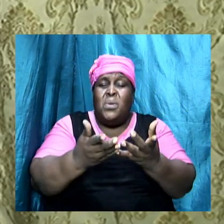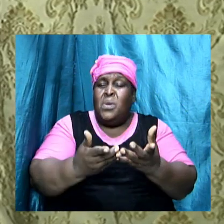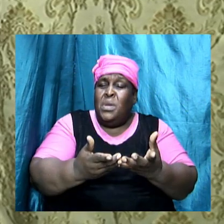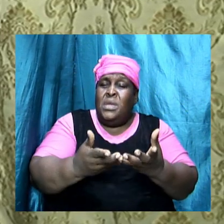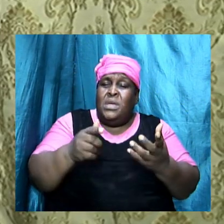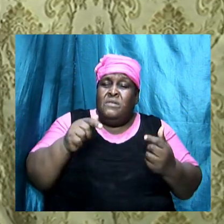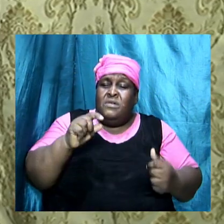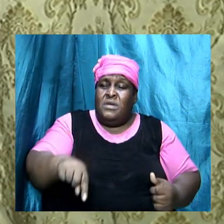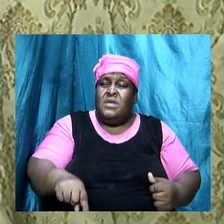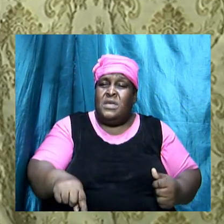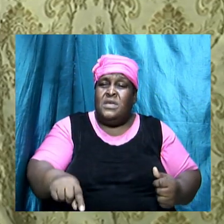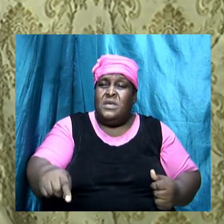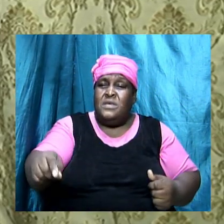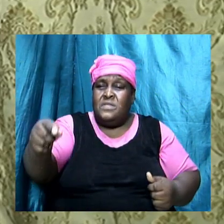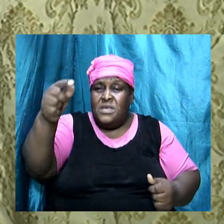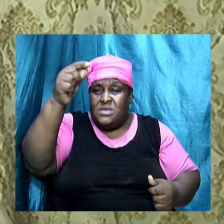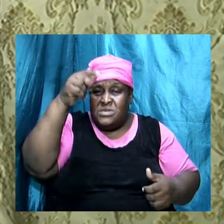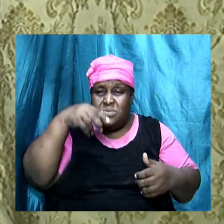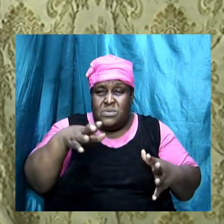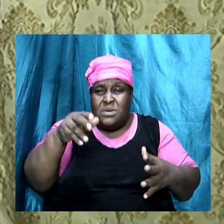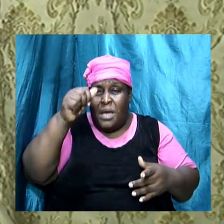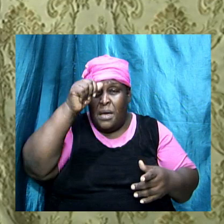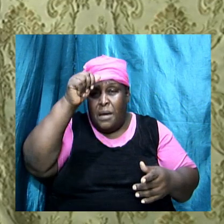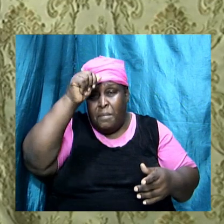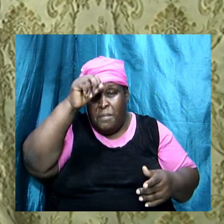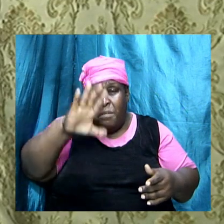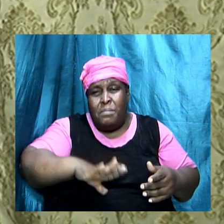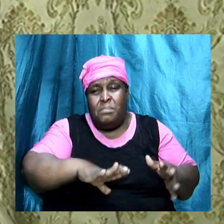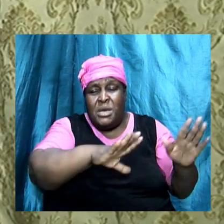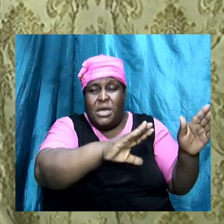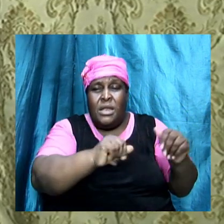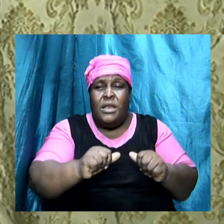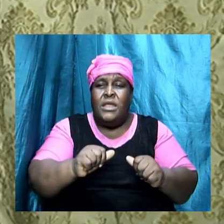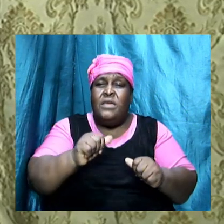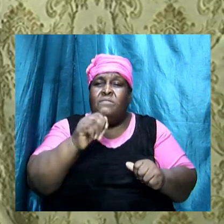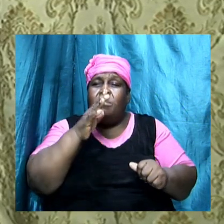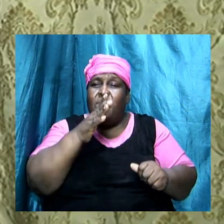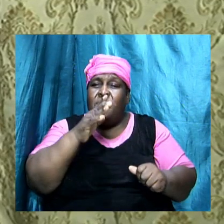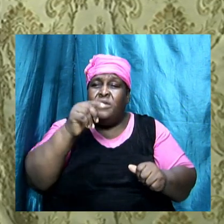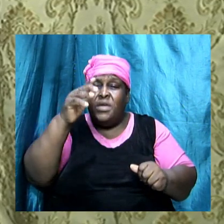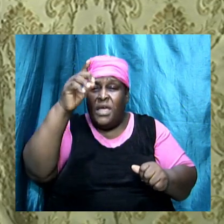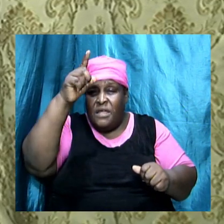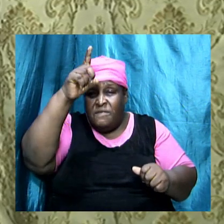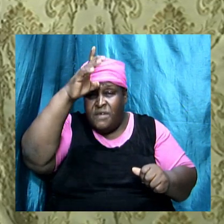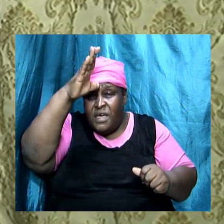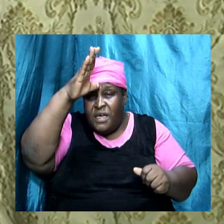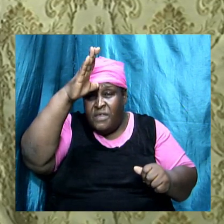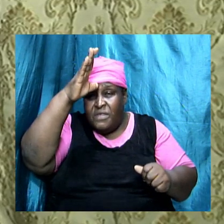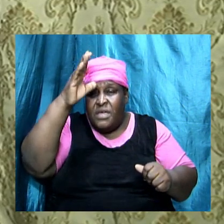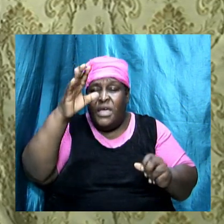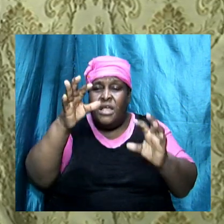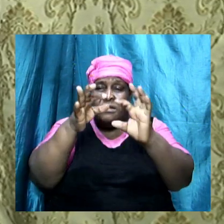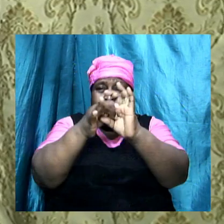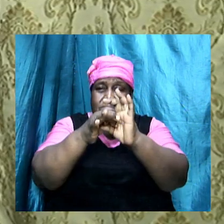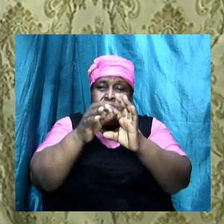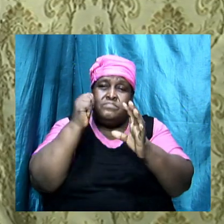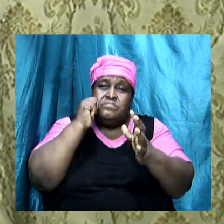shall a man leave father and mother and cleave to his wife. The doctrine of demons